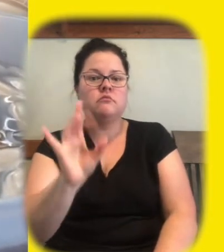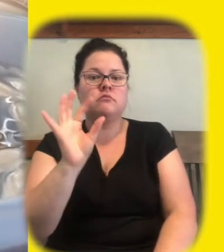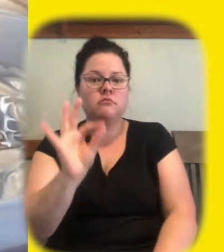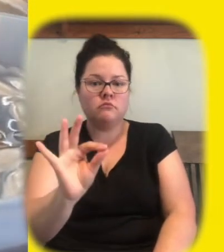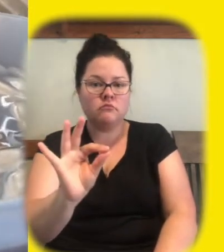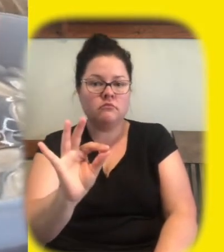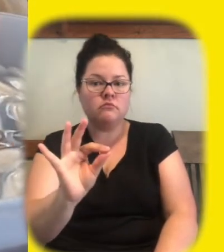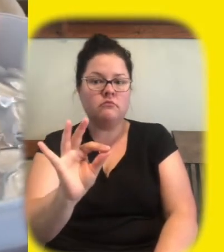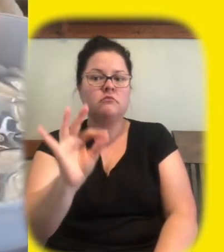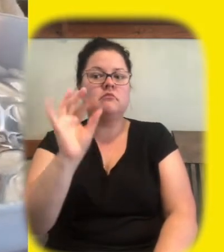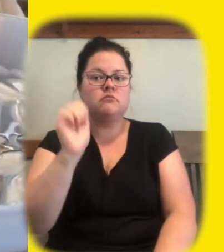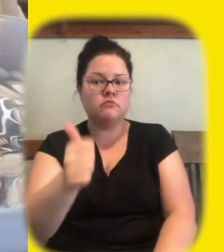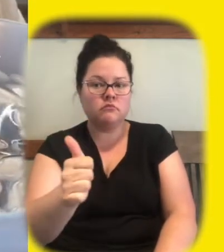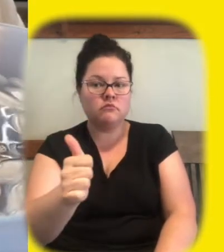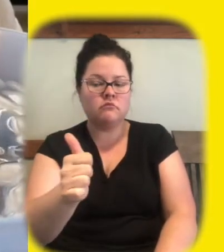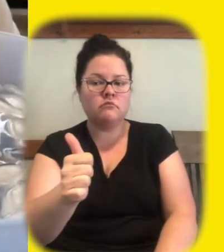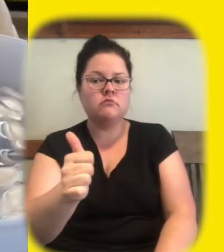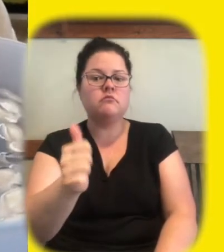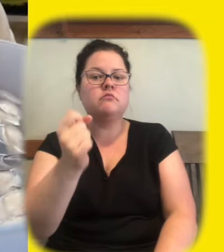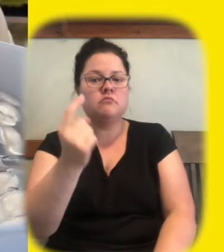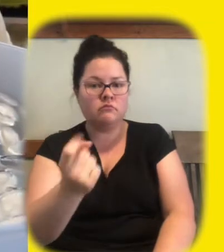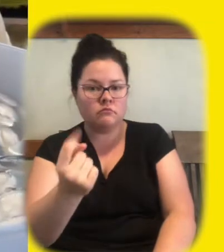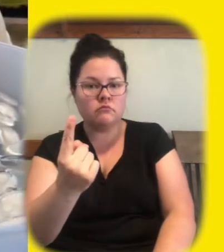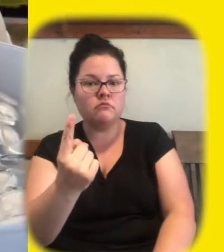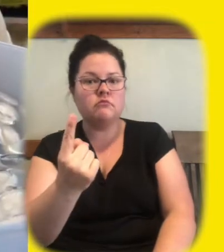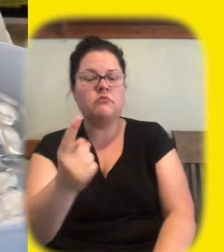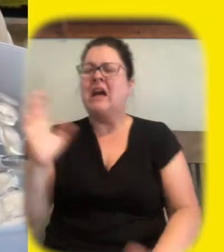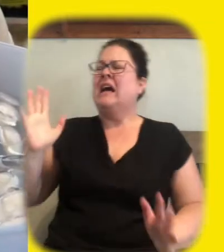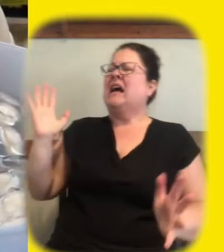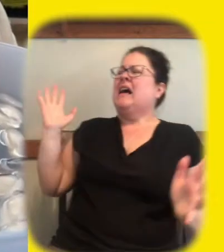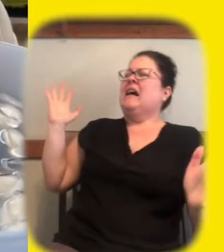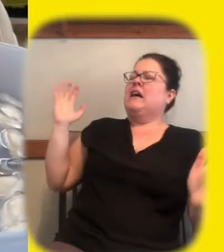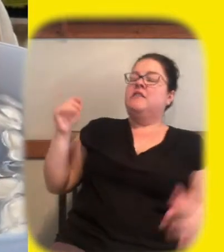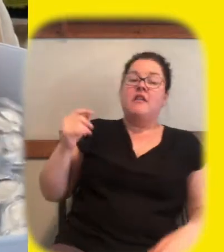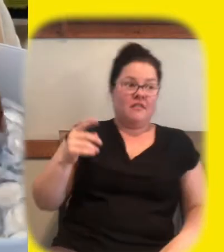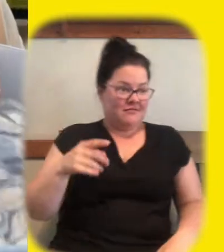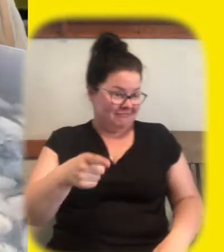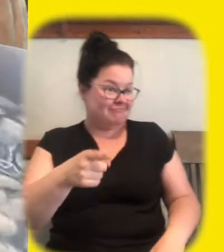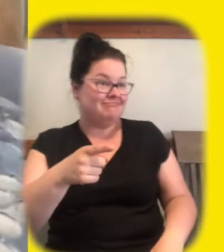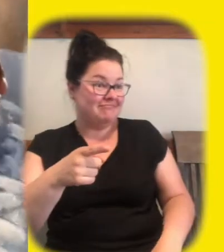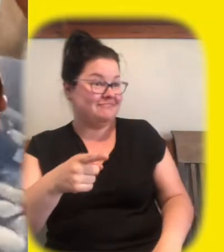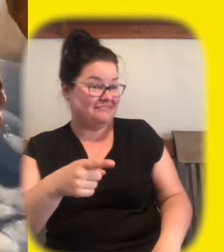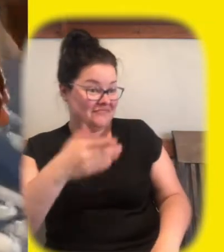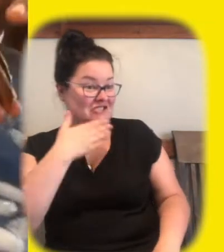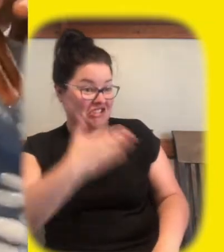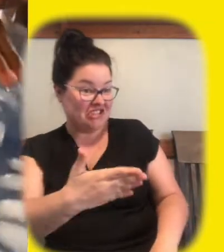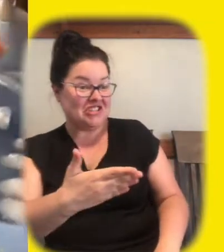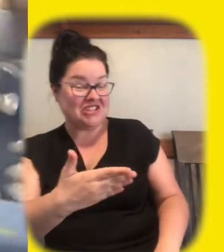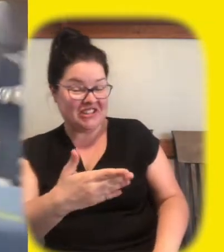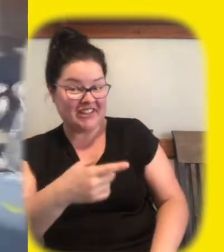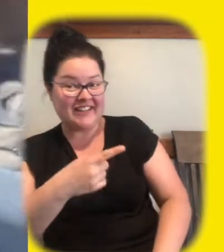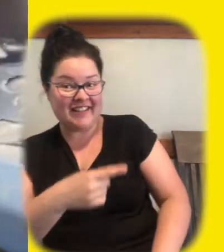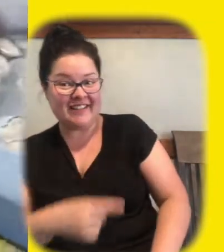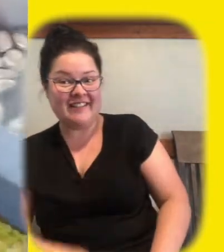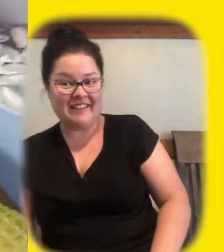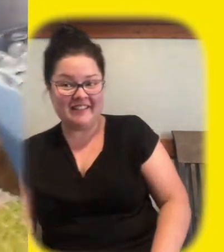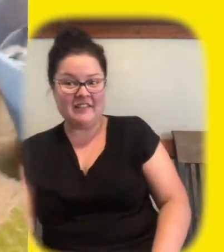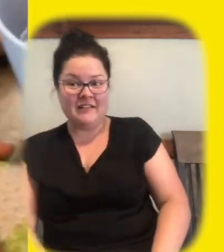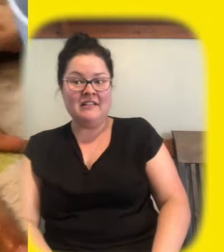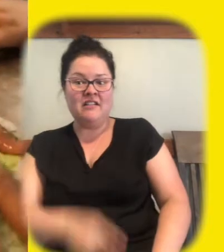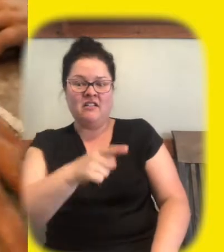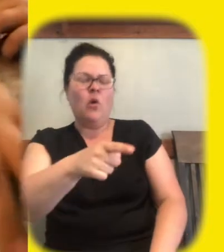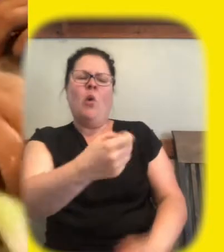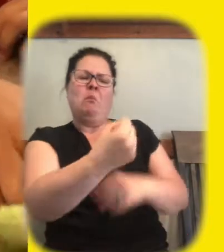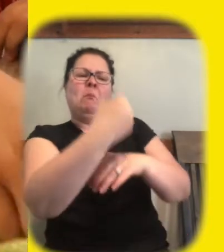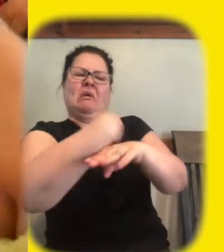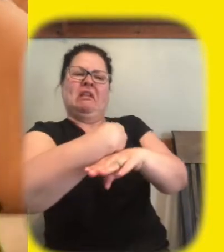seven eight nine ten eleven yeah that's pretty good i